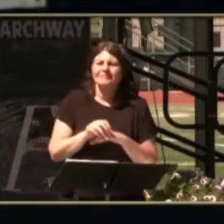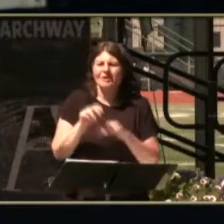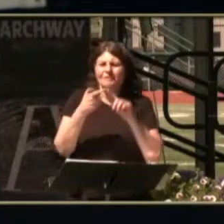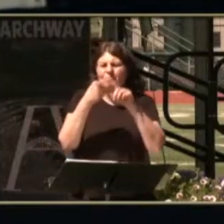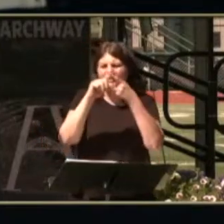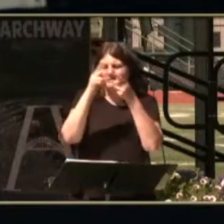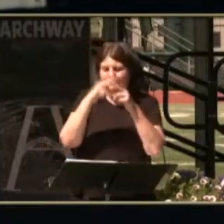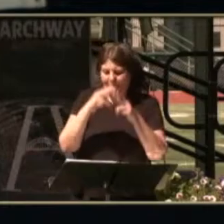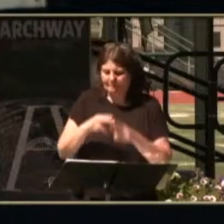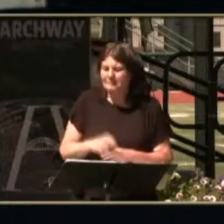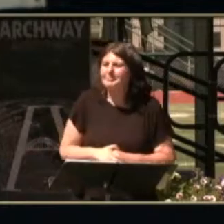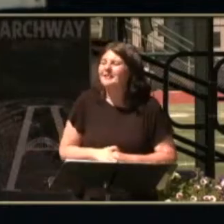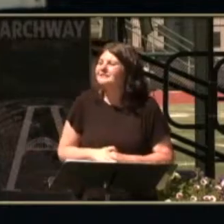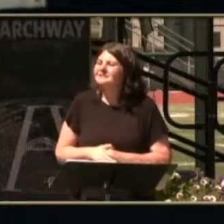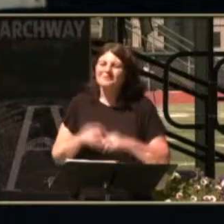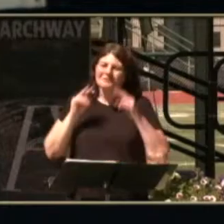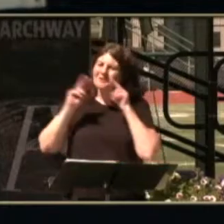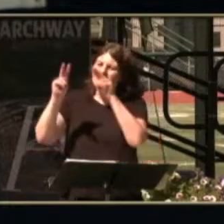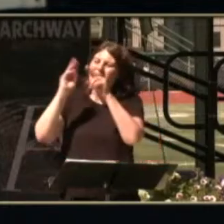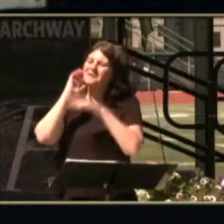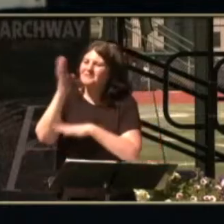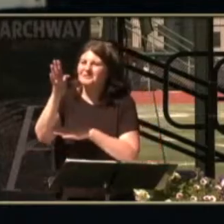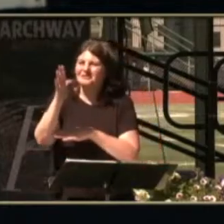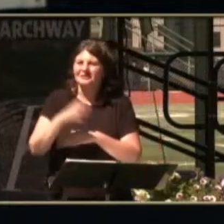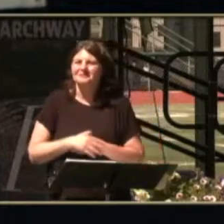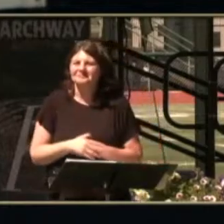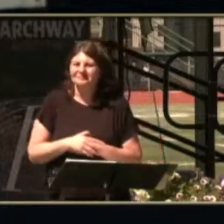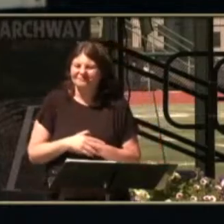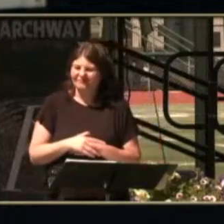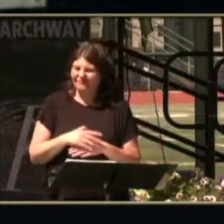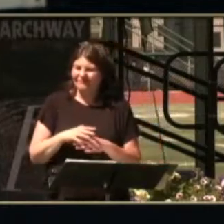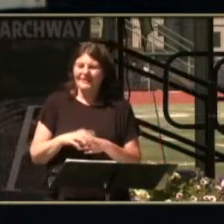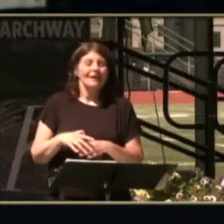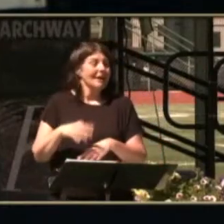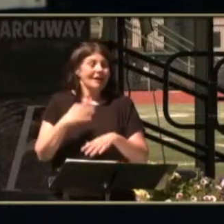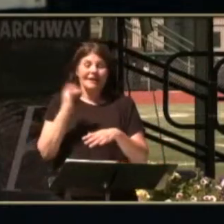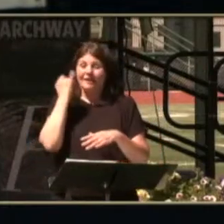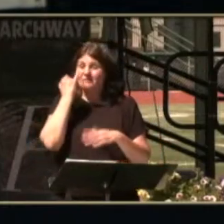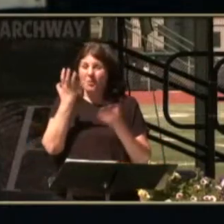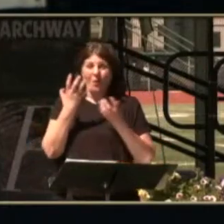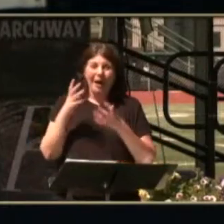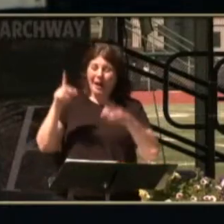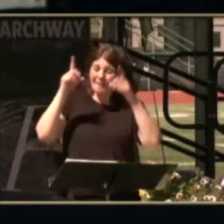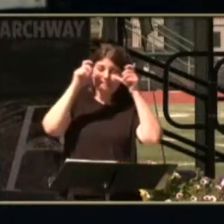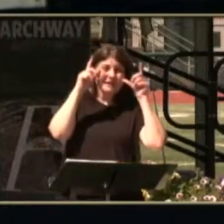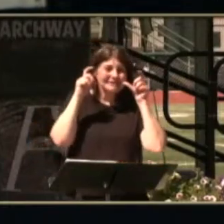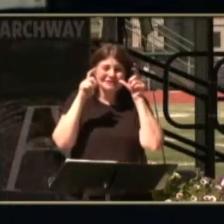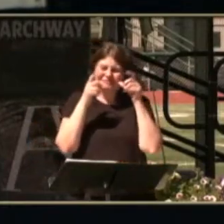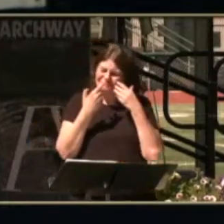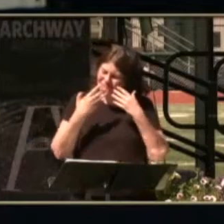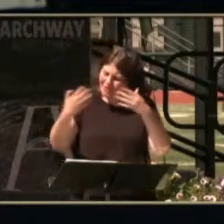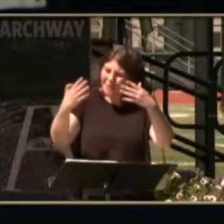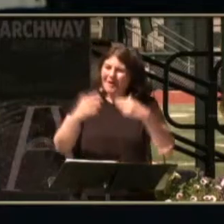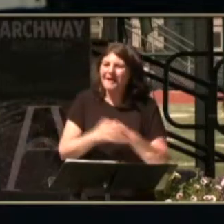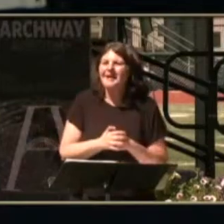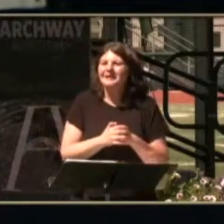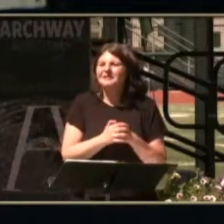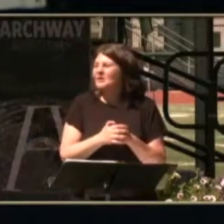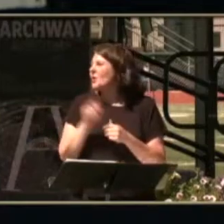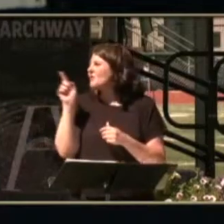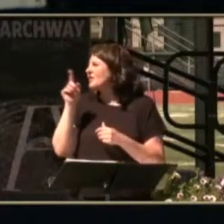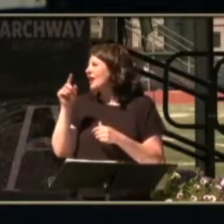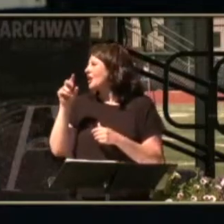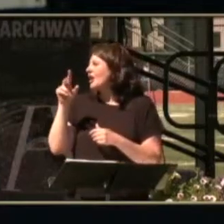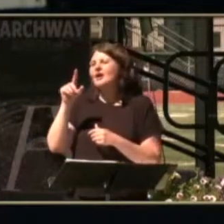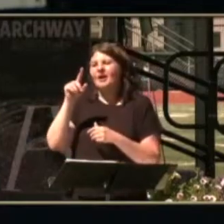We are looking forward to the future Feel free to take pictures with your graduates on the track There are some light